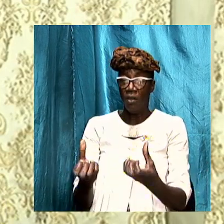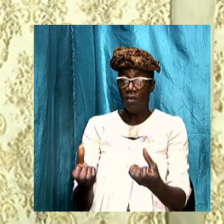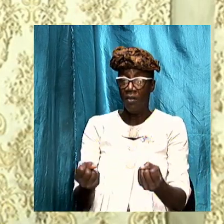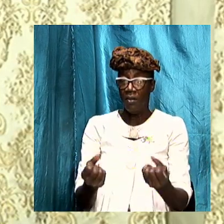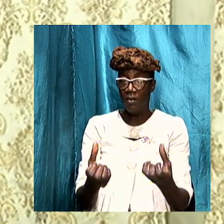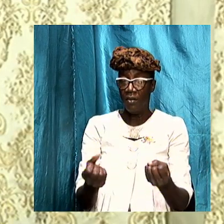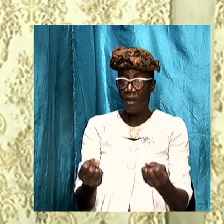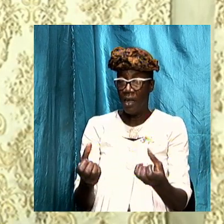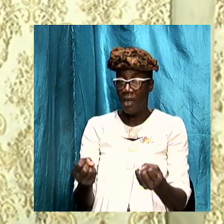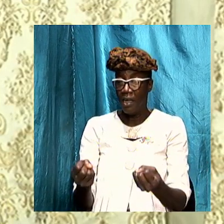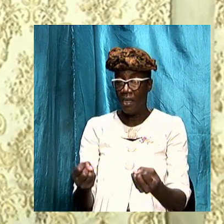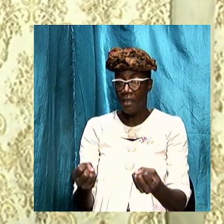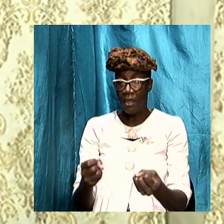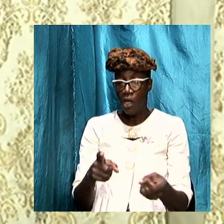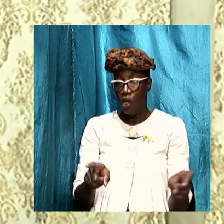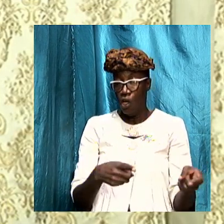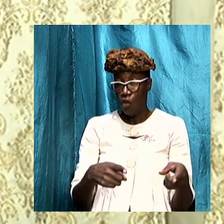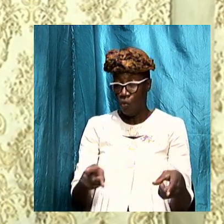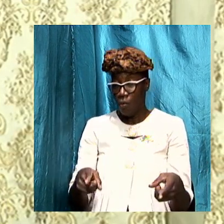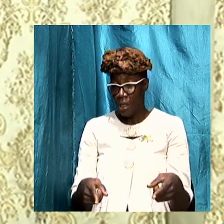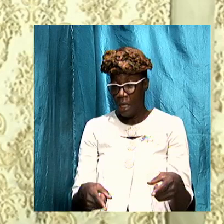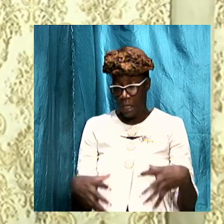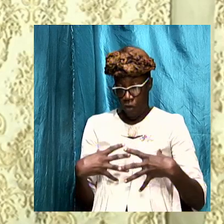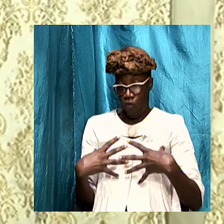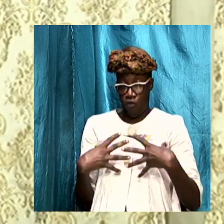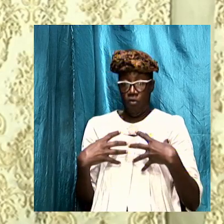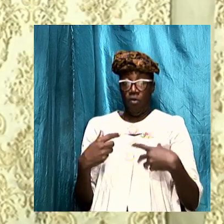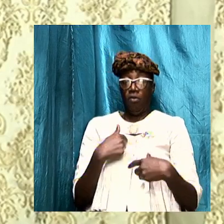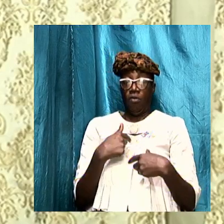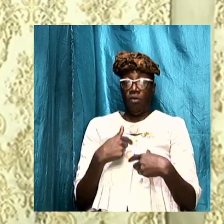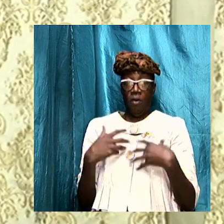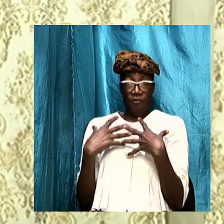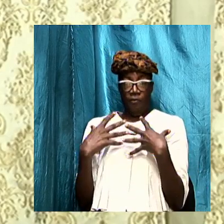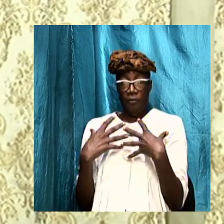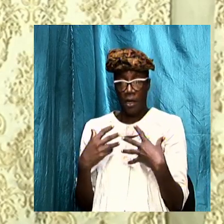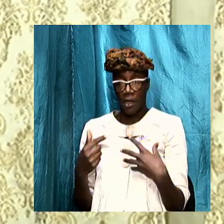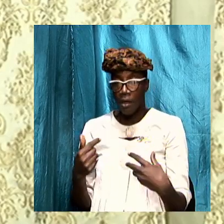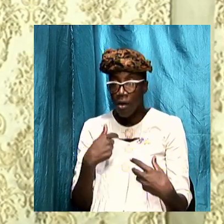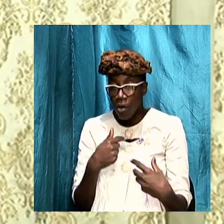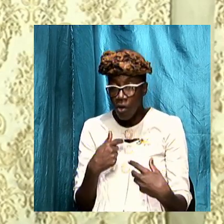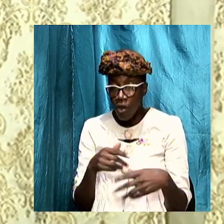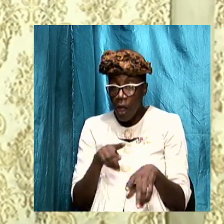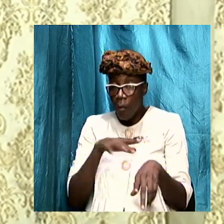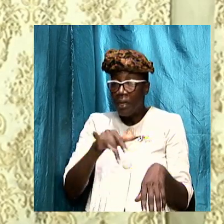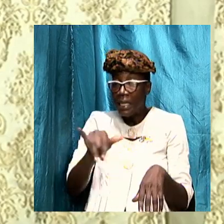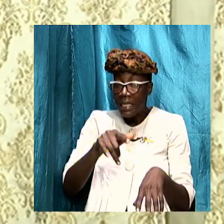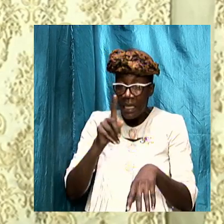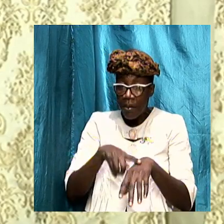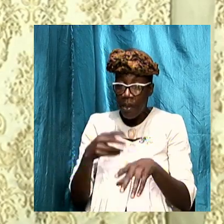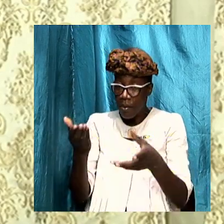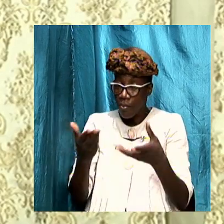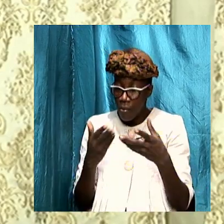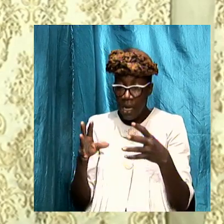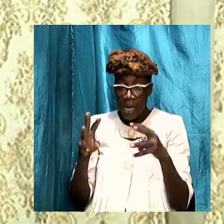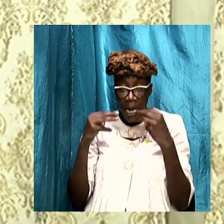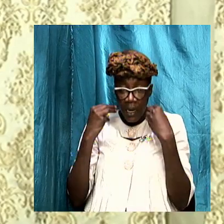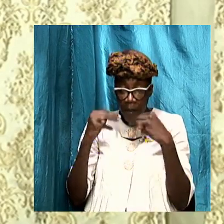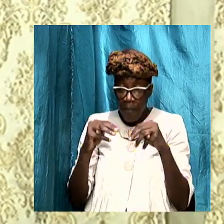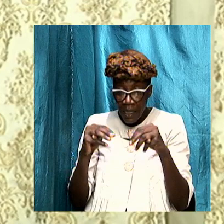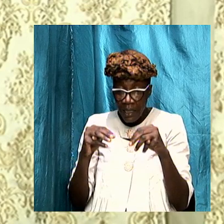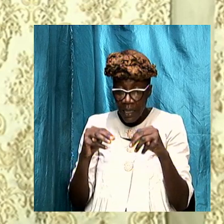that it jerks us and frightens us and at the same time it brings across the message in a real